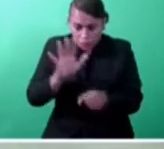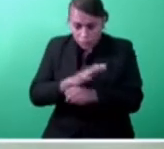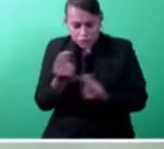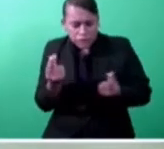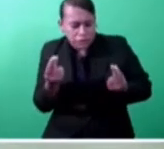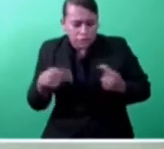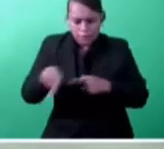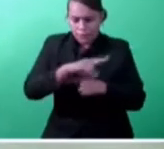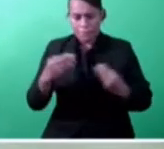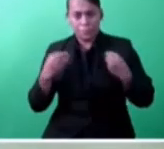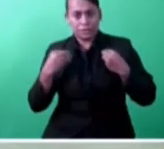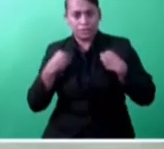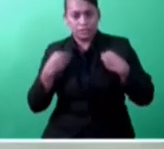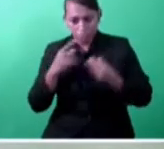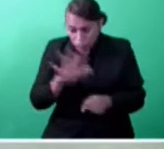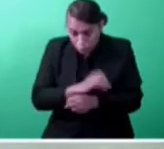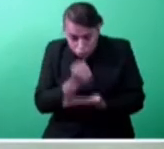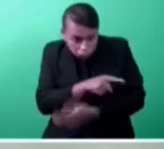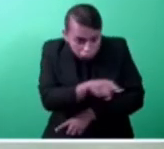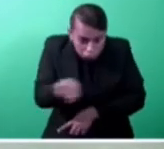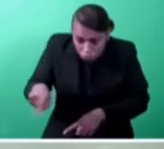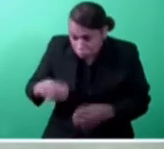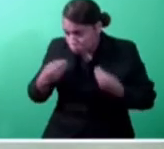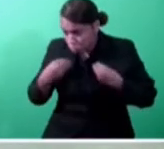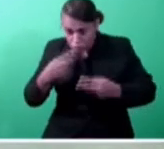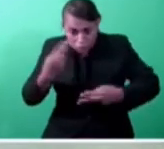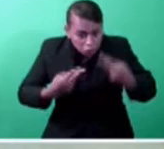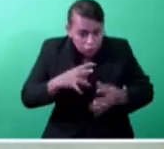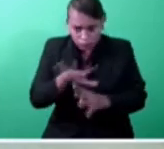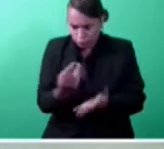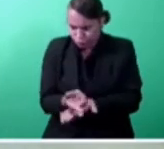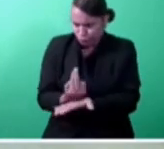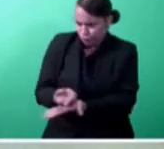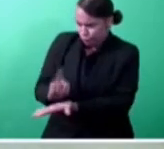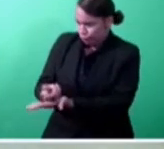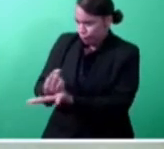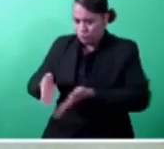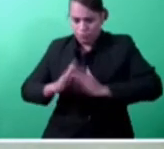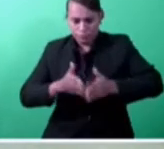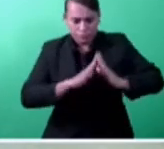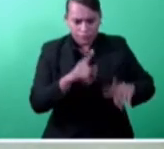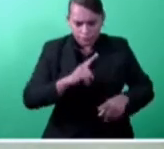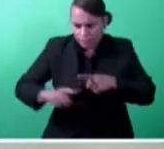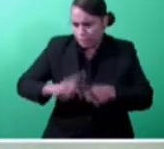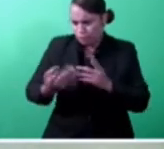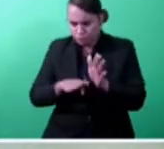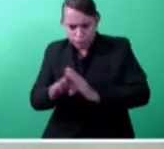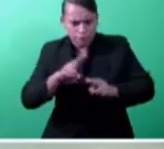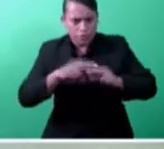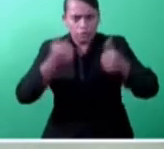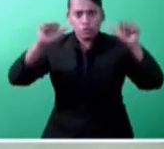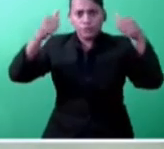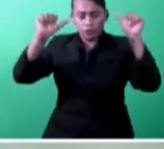ensure business processes are revitalized and Fiji achieves a ranking of 50 by